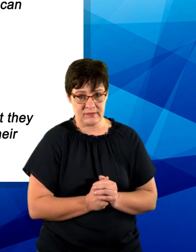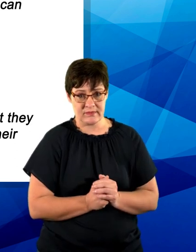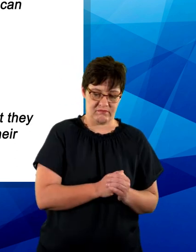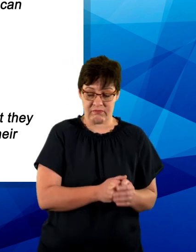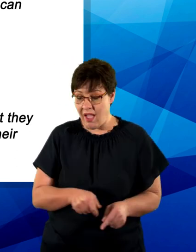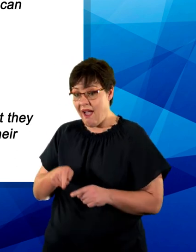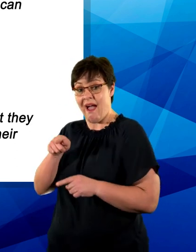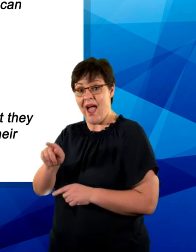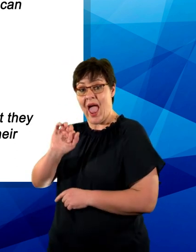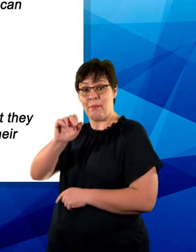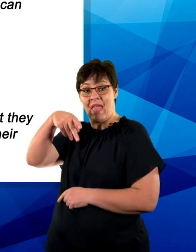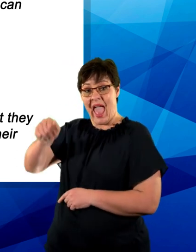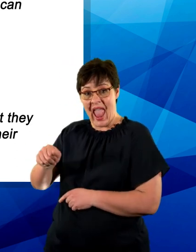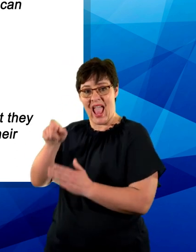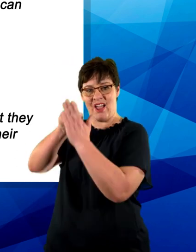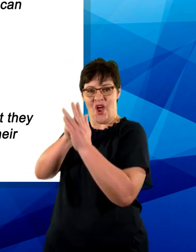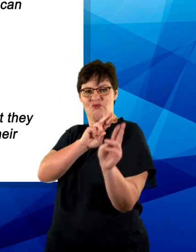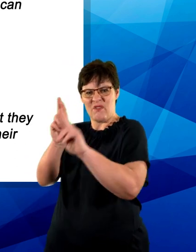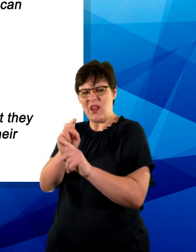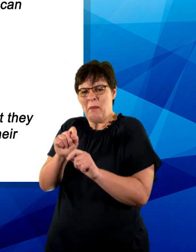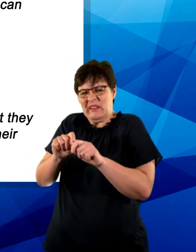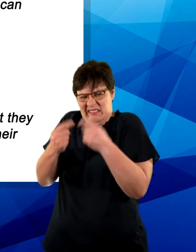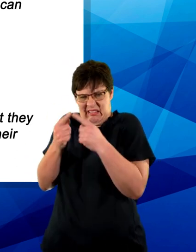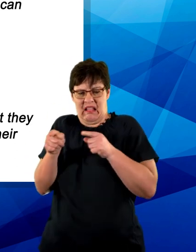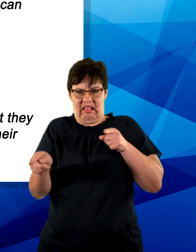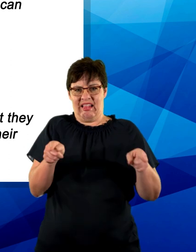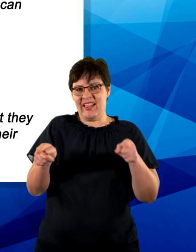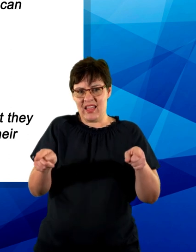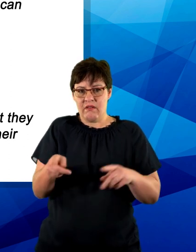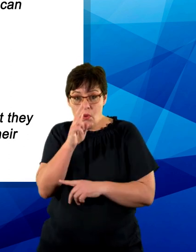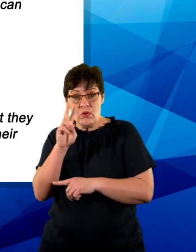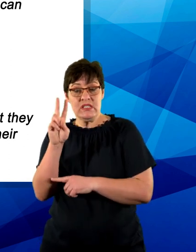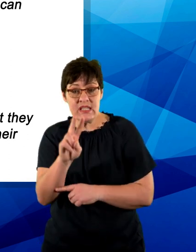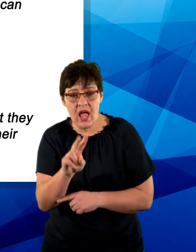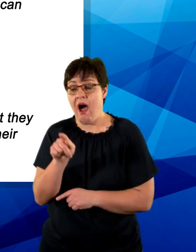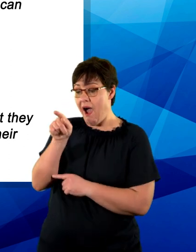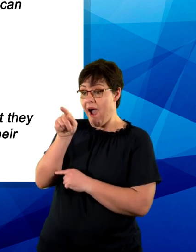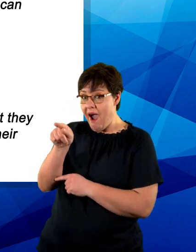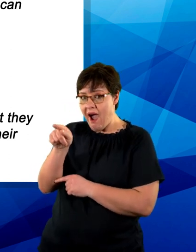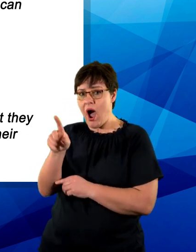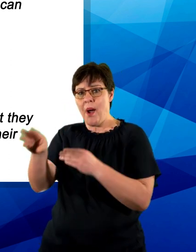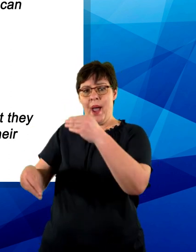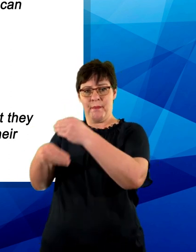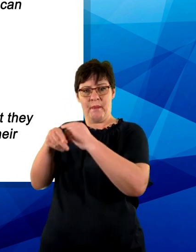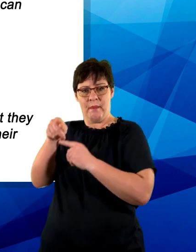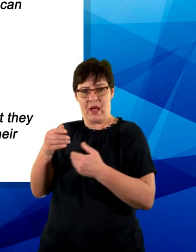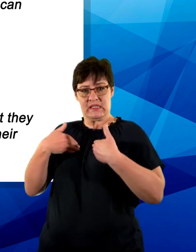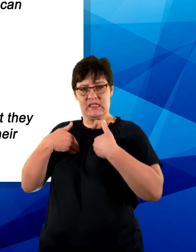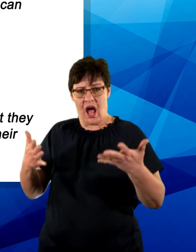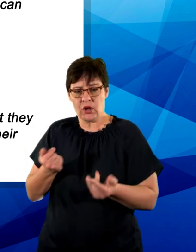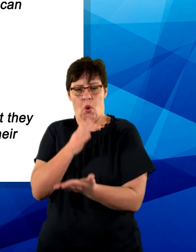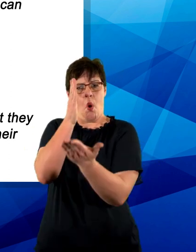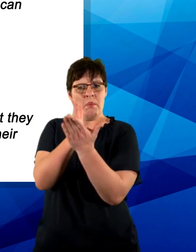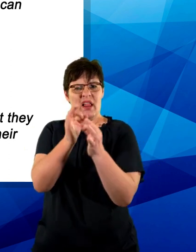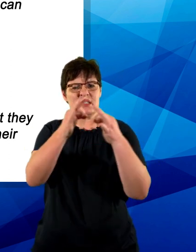Text references in the APA style differ slightly. As you can see, when a text reference is inserted in the beginning or